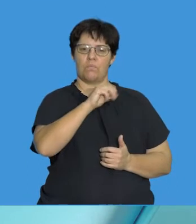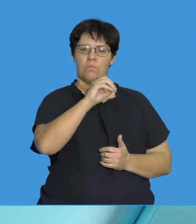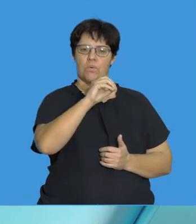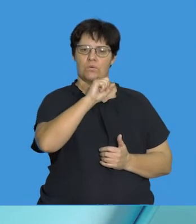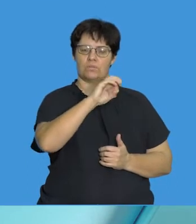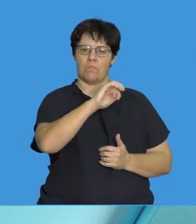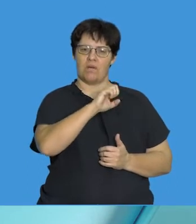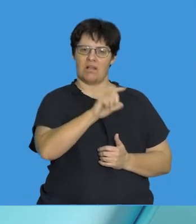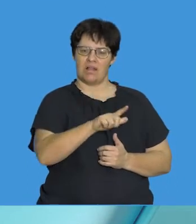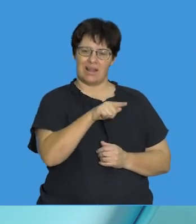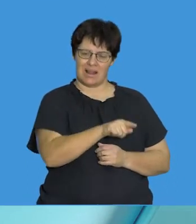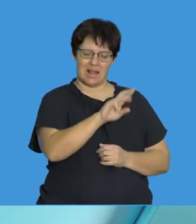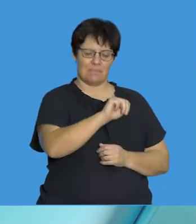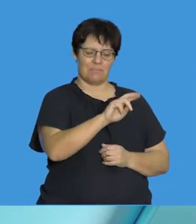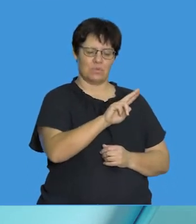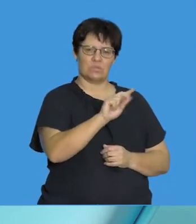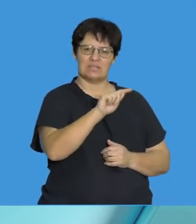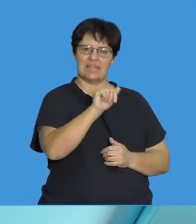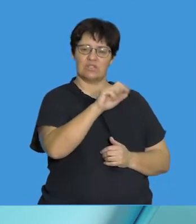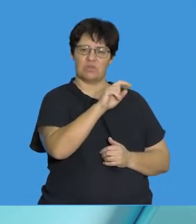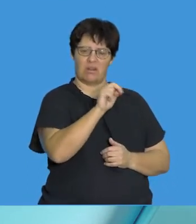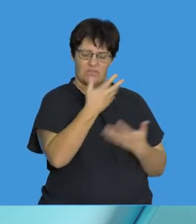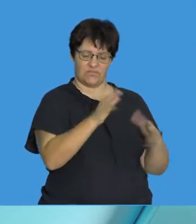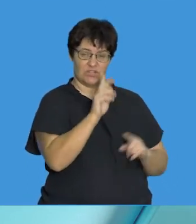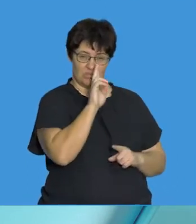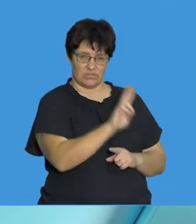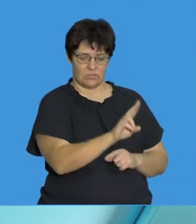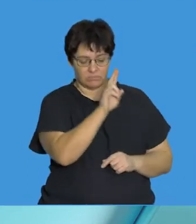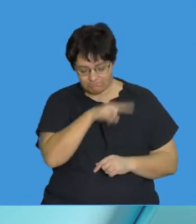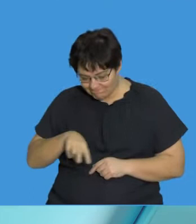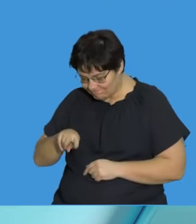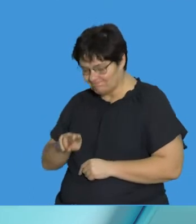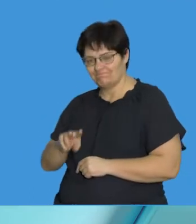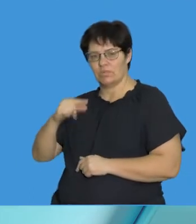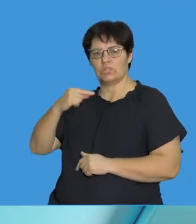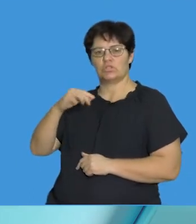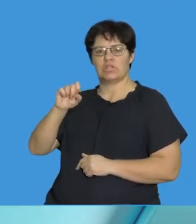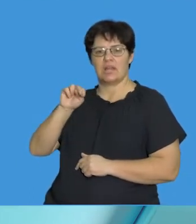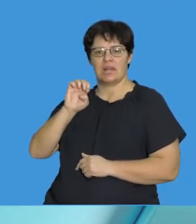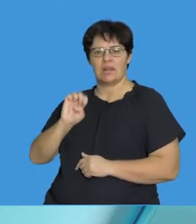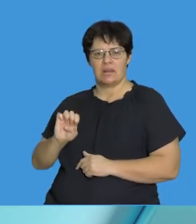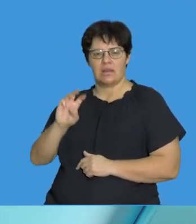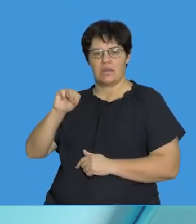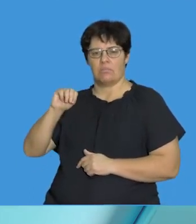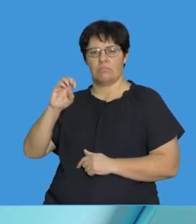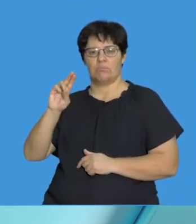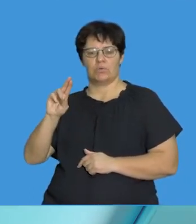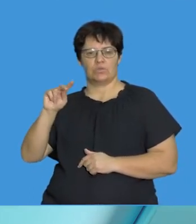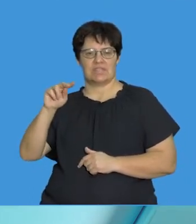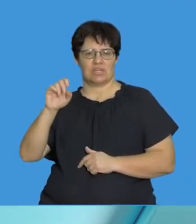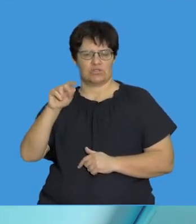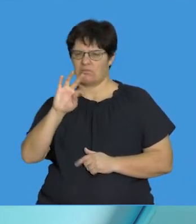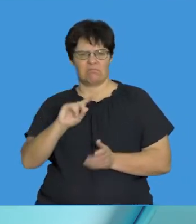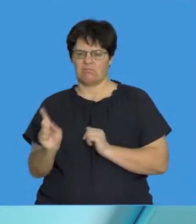reminder that we are looking at mutations today. In this segment, we're going to focus on what a gene mutation is. We're going to try and understand